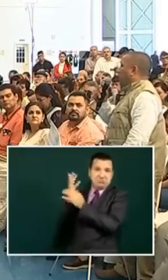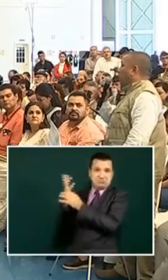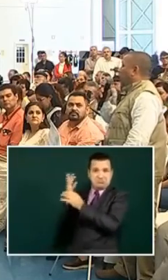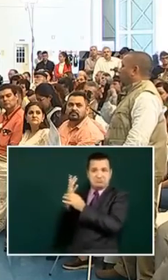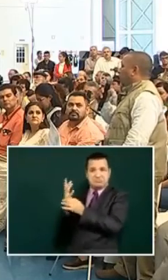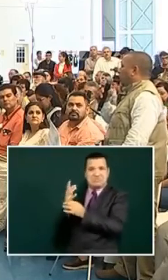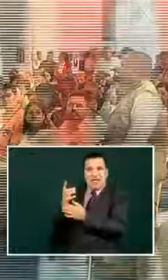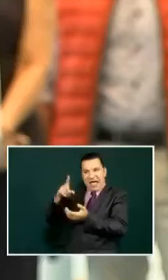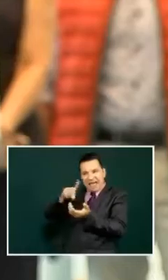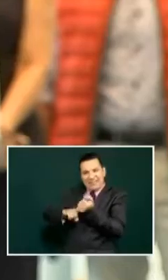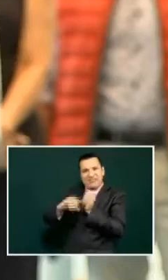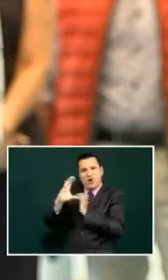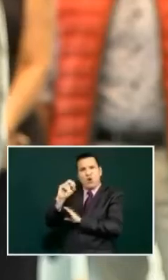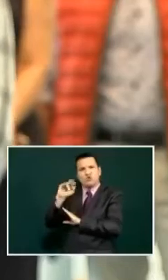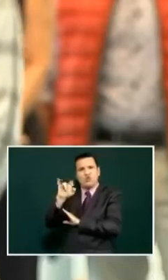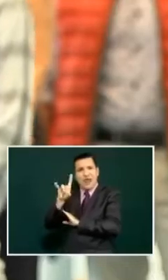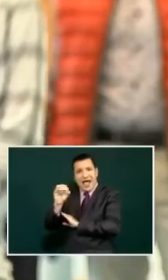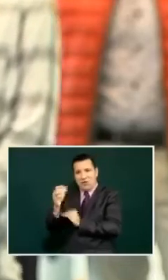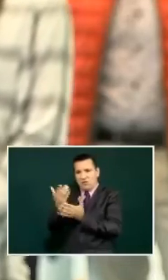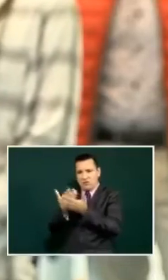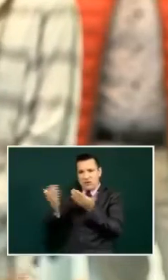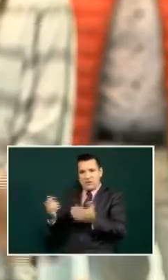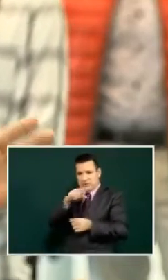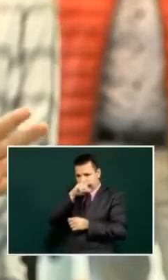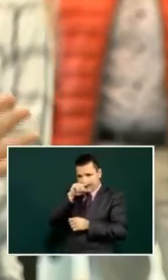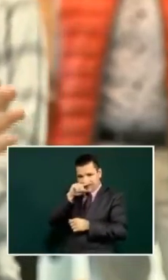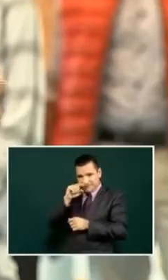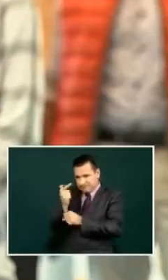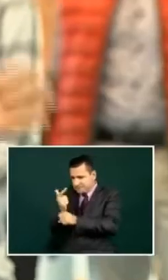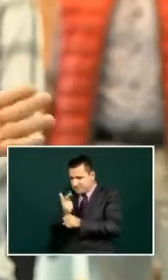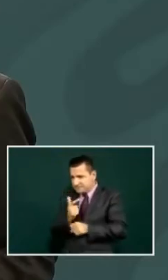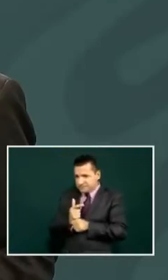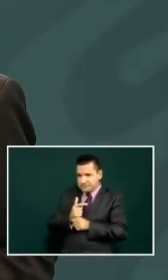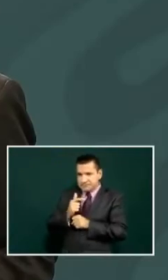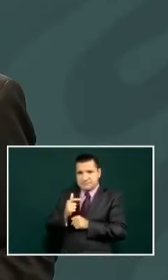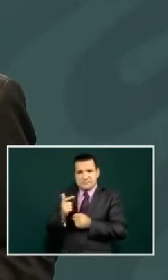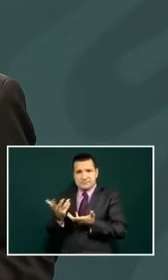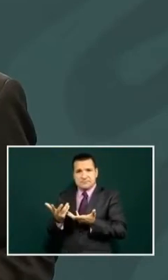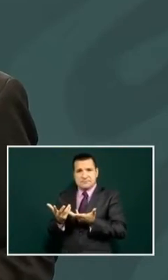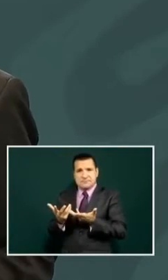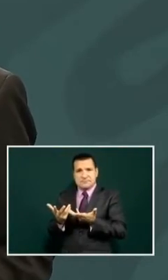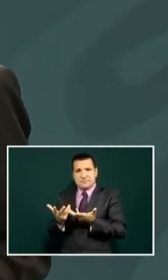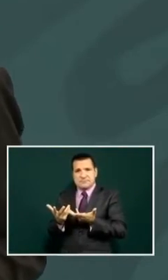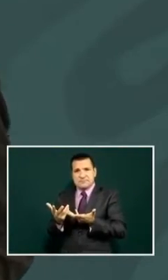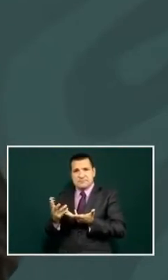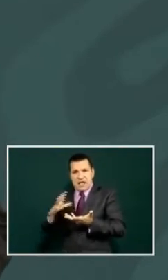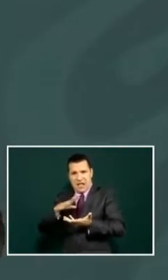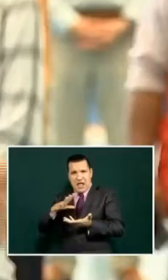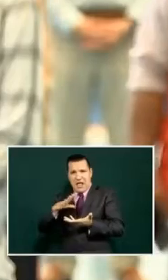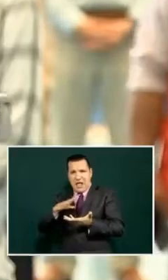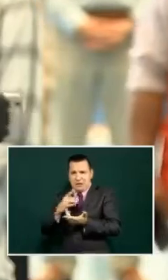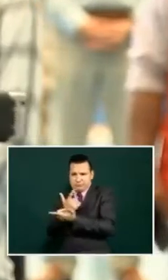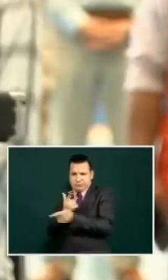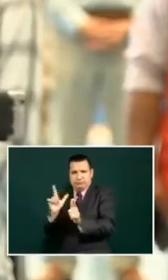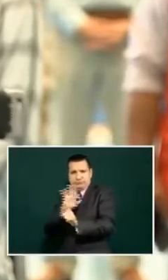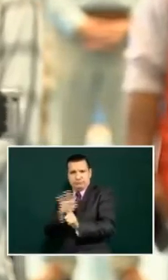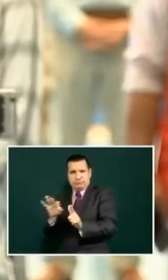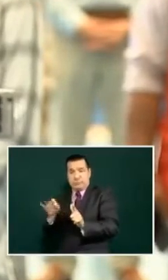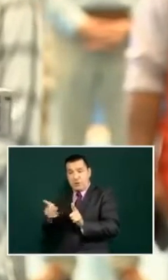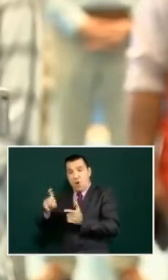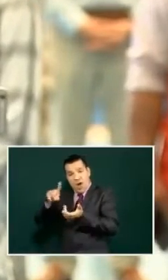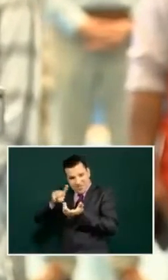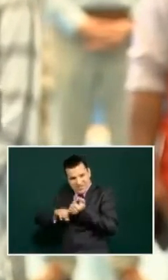consulates were supposed to be defenders but we're finding lamentably that they're